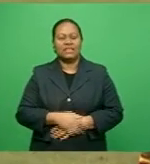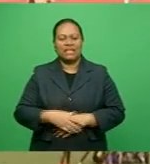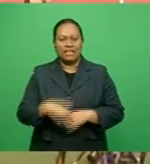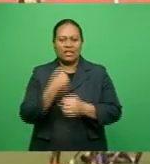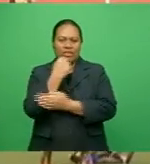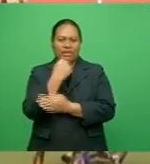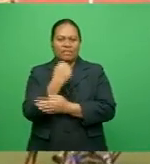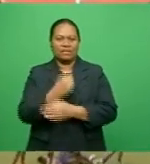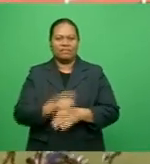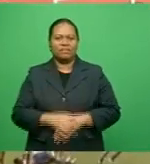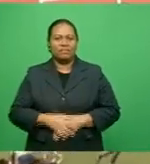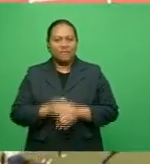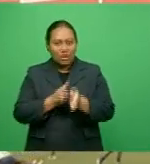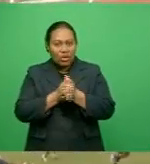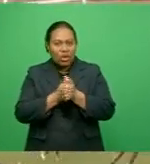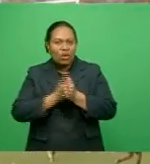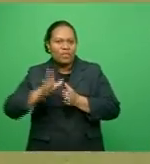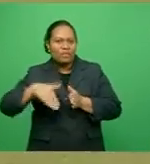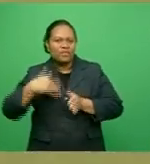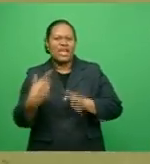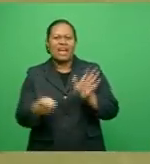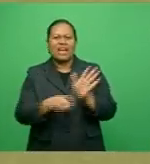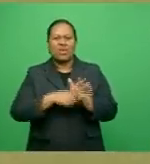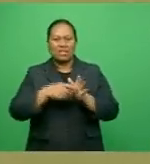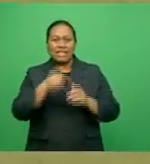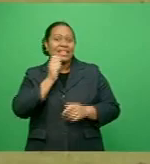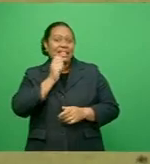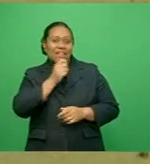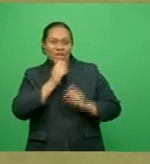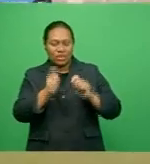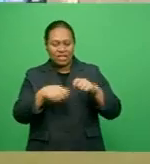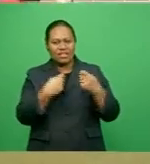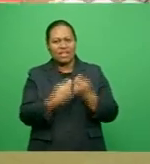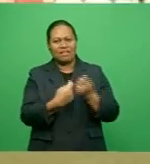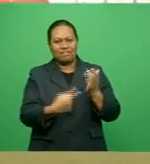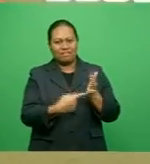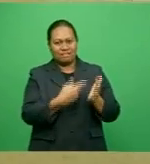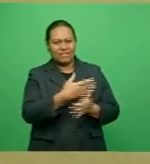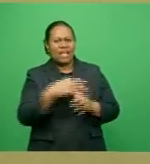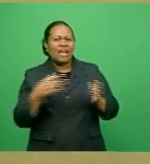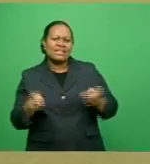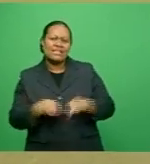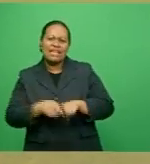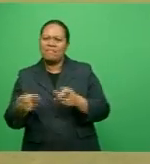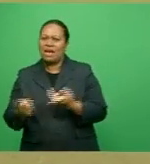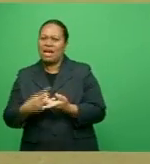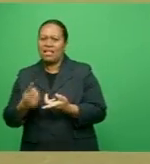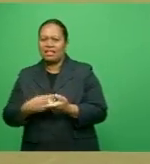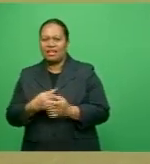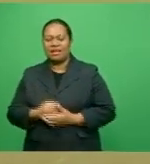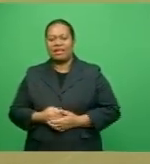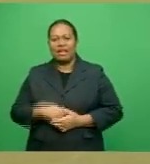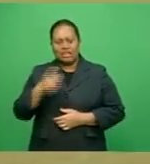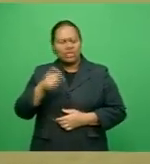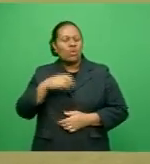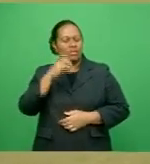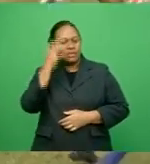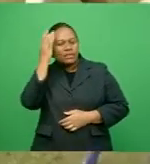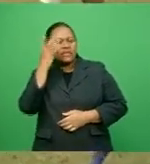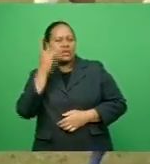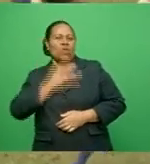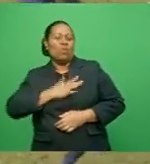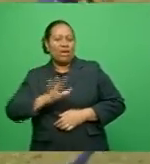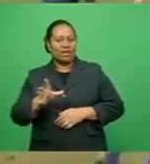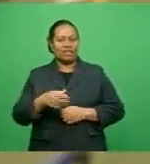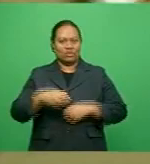Currently playing prop for the Raiwasa Resort Tavi Unicide Tuivanuavo like other players wishes to one day don the white jersey or secure